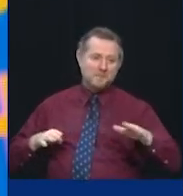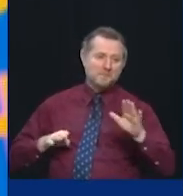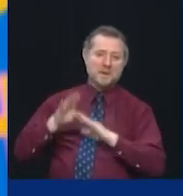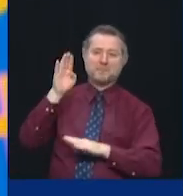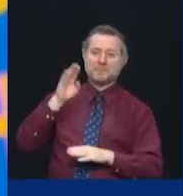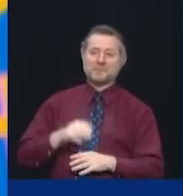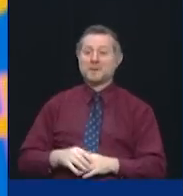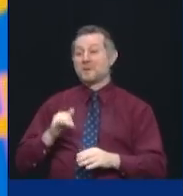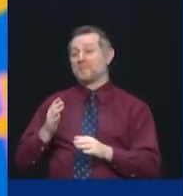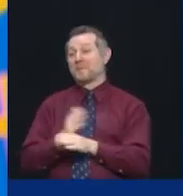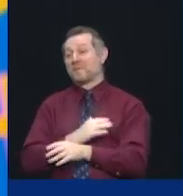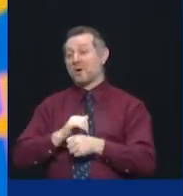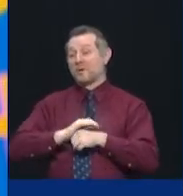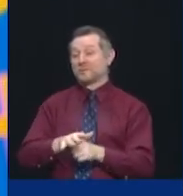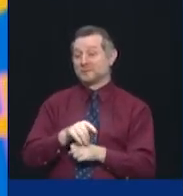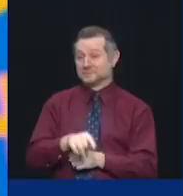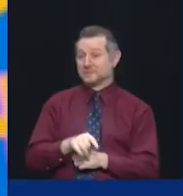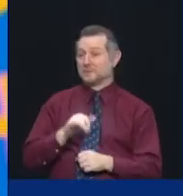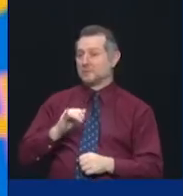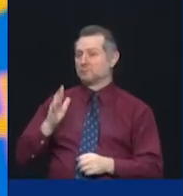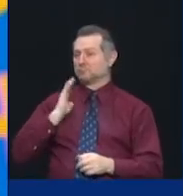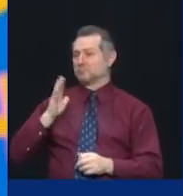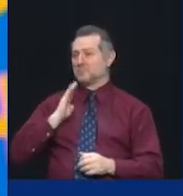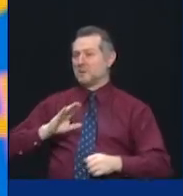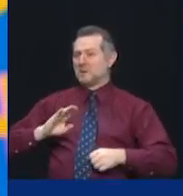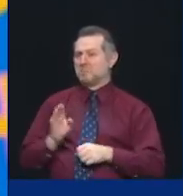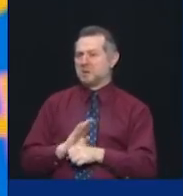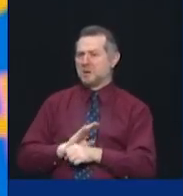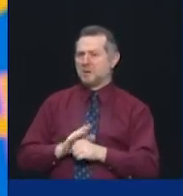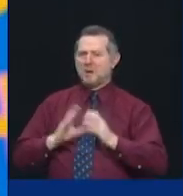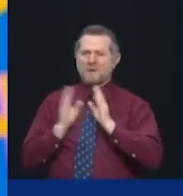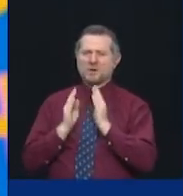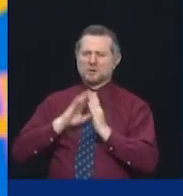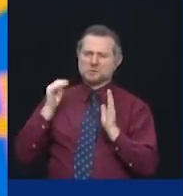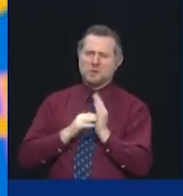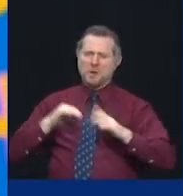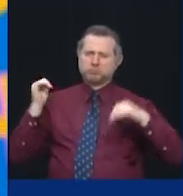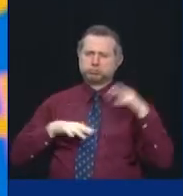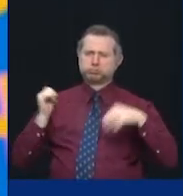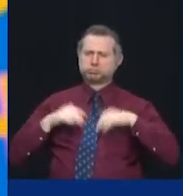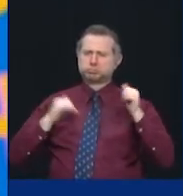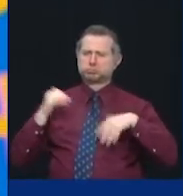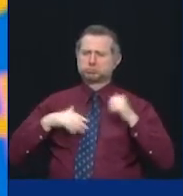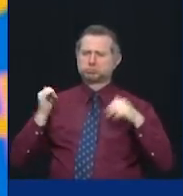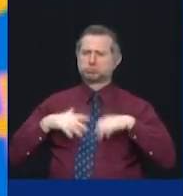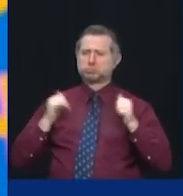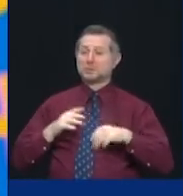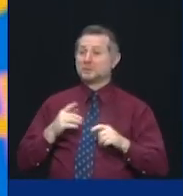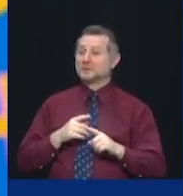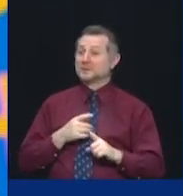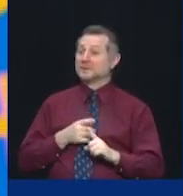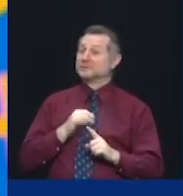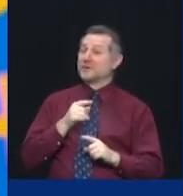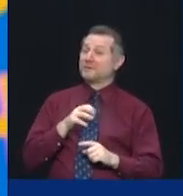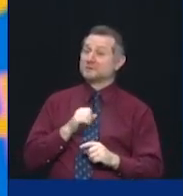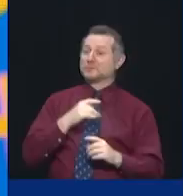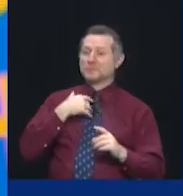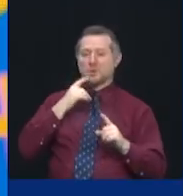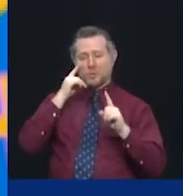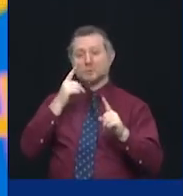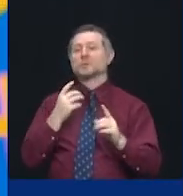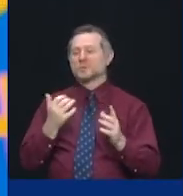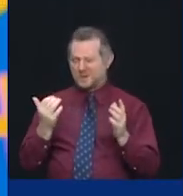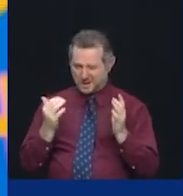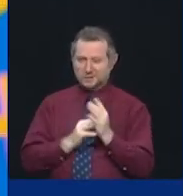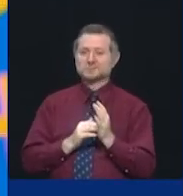the pandemic, the busiest convention center in the country. It is our intention to be the busiest convention center in the country again as soon as